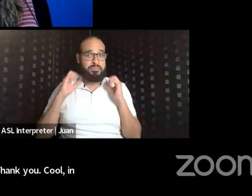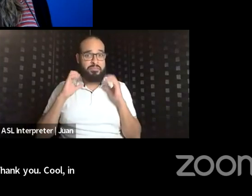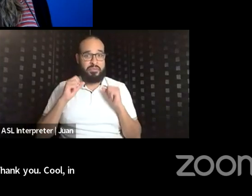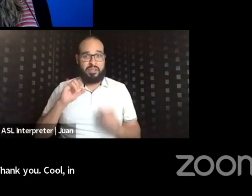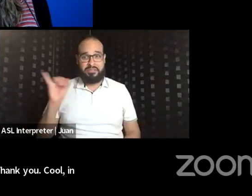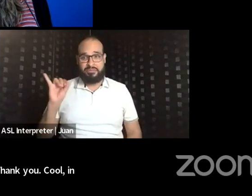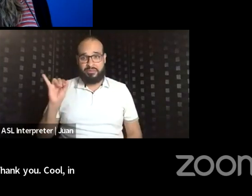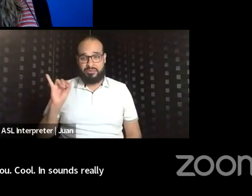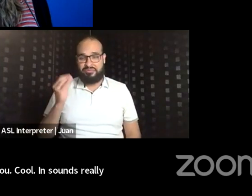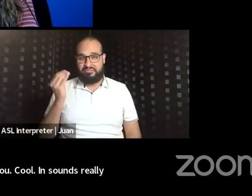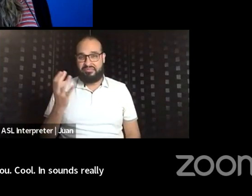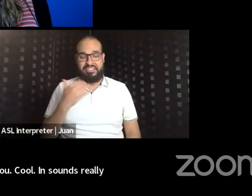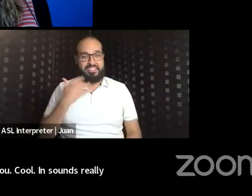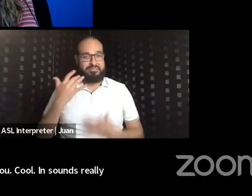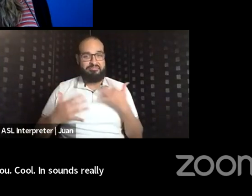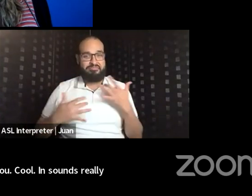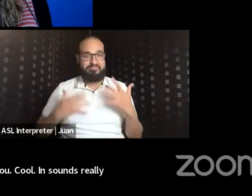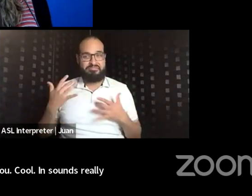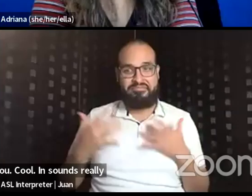I'm excited for that.